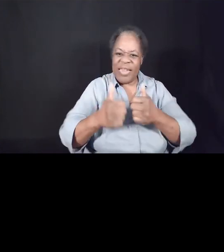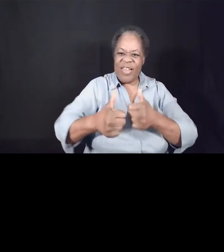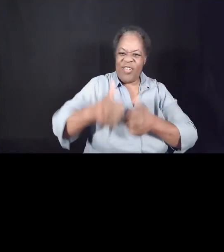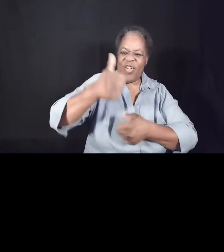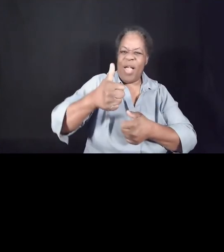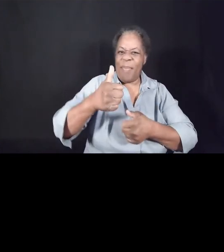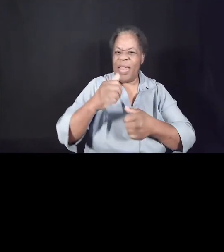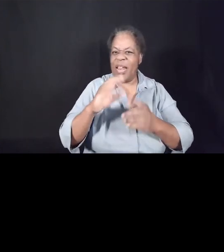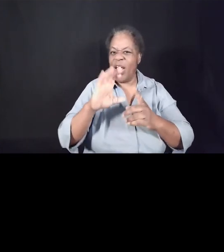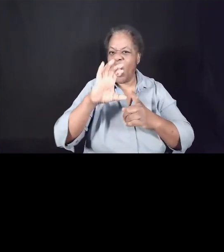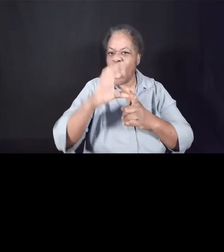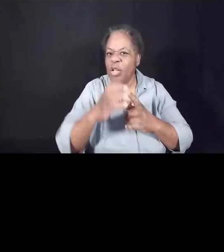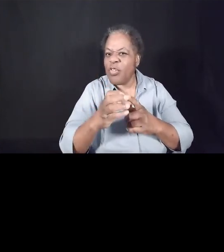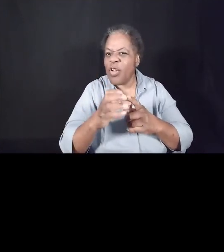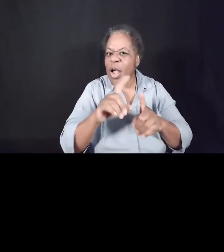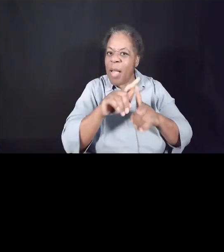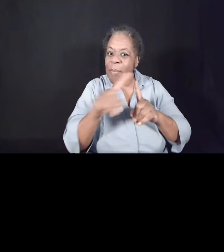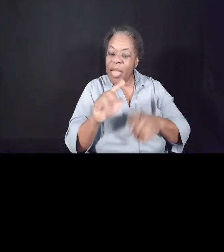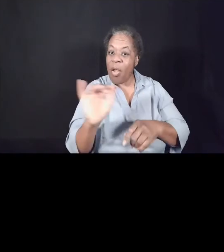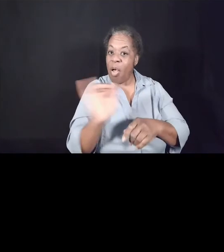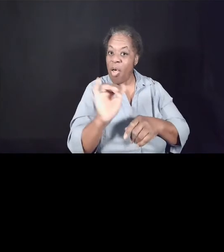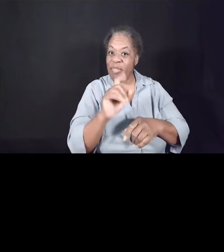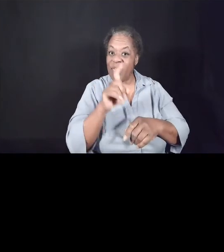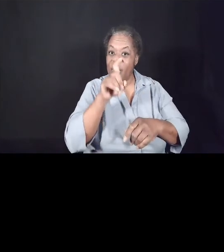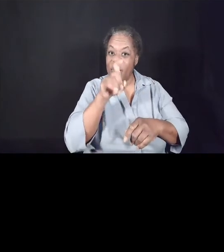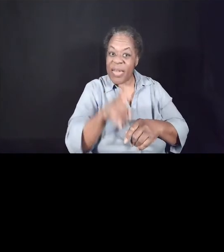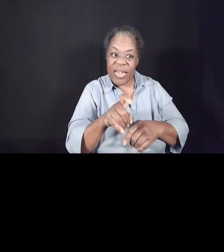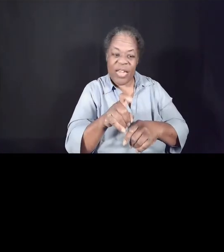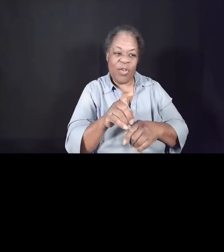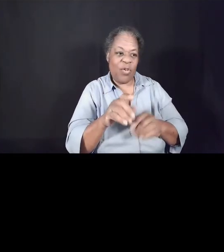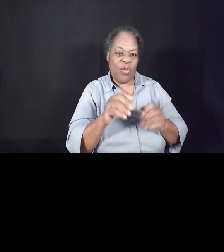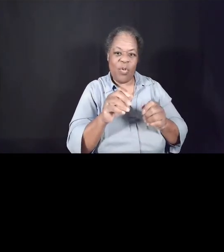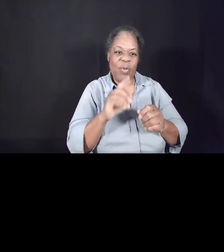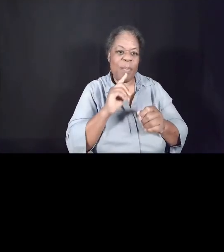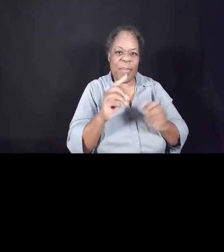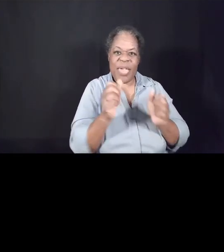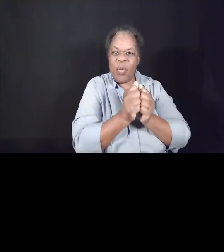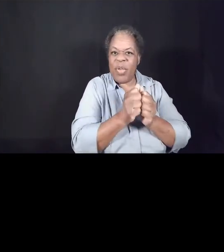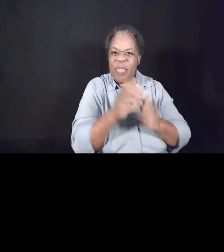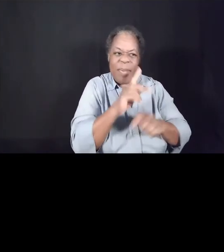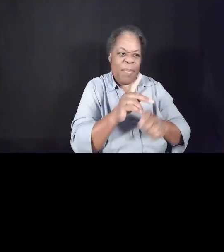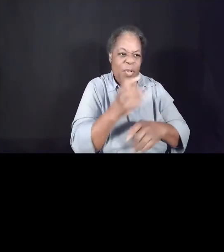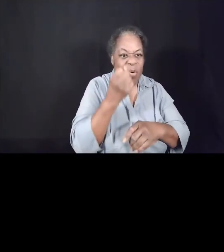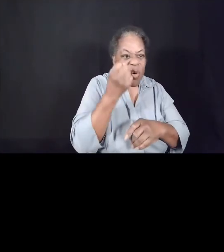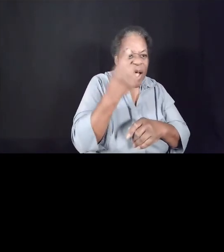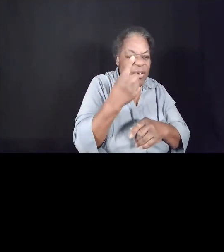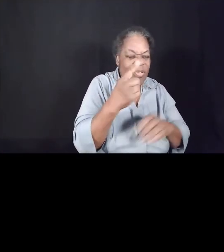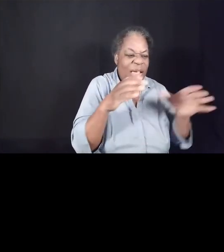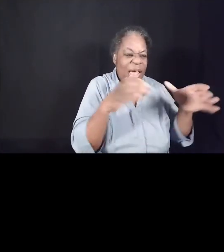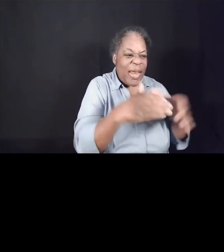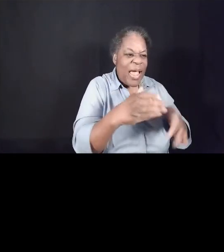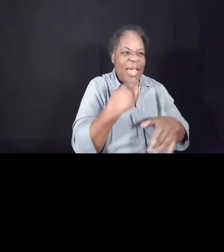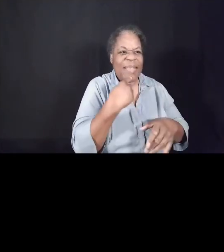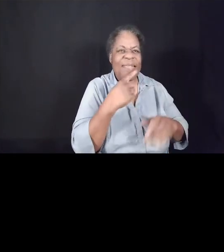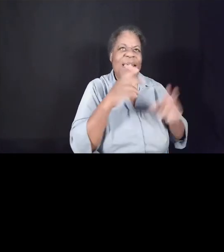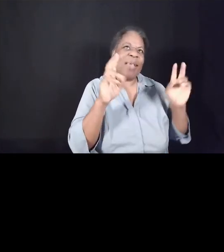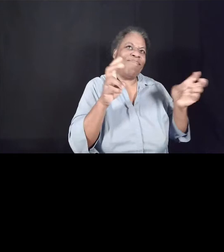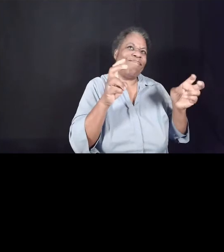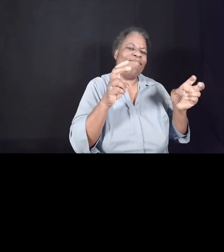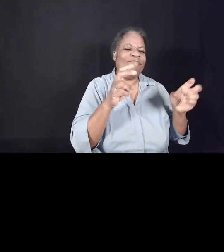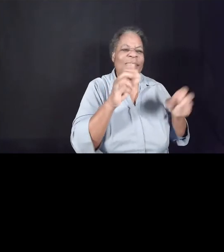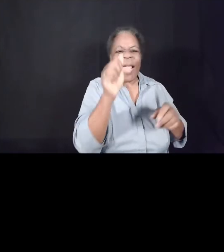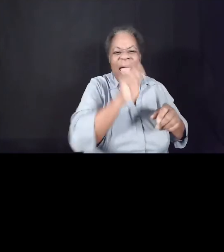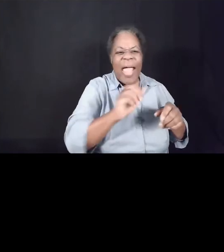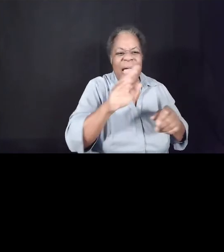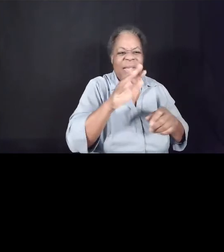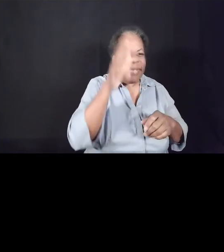said about being with people who totally get it and I can talk, I can say something like, oh, Asian dad and everyone knows what I'm talking about